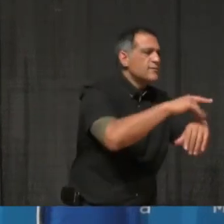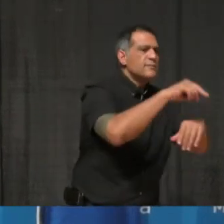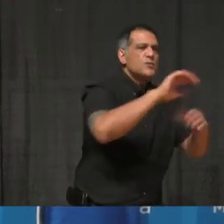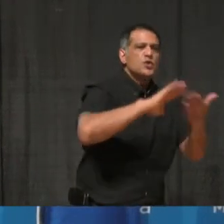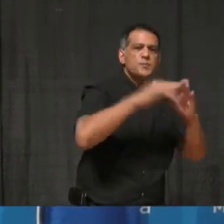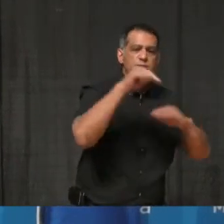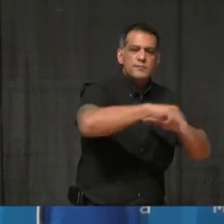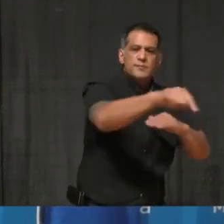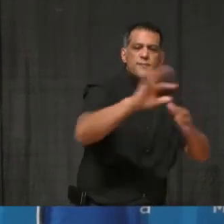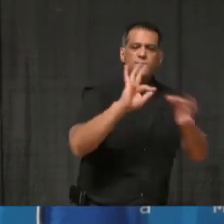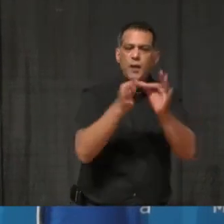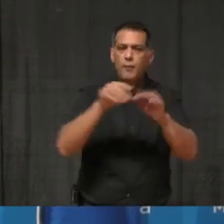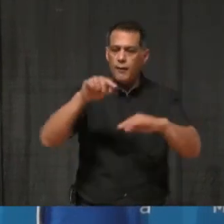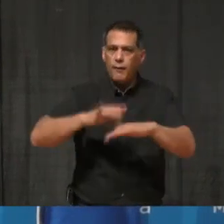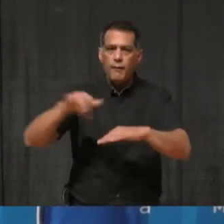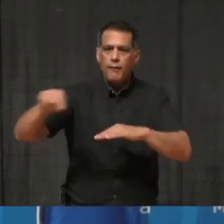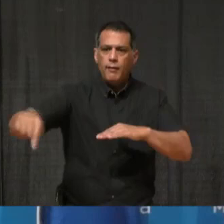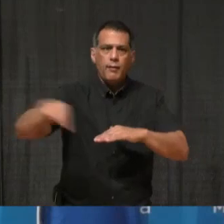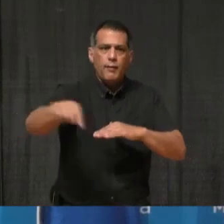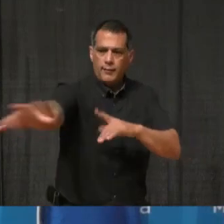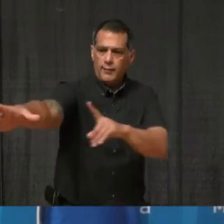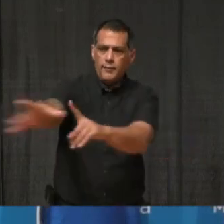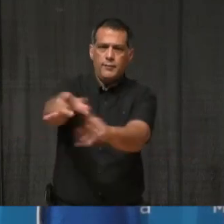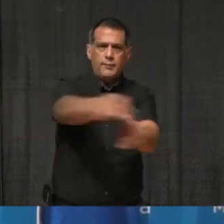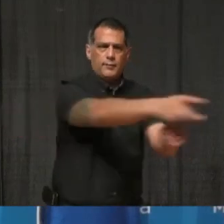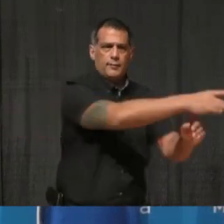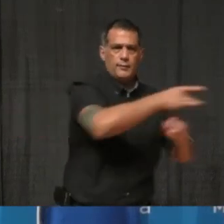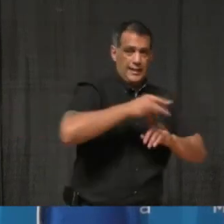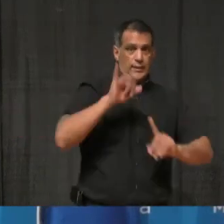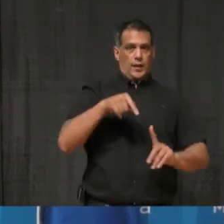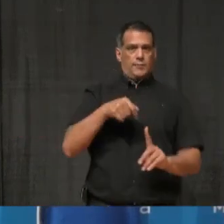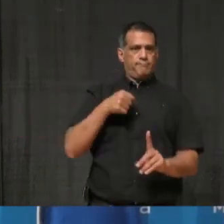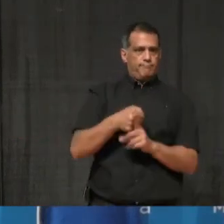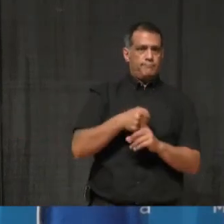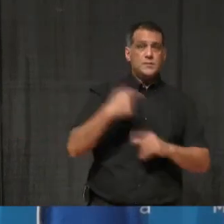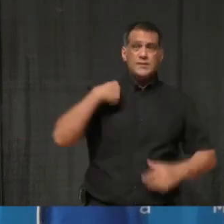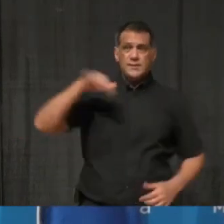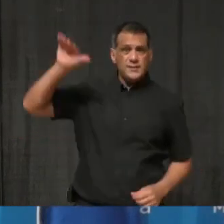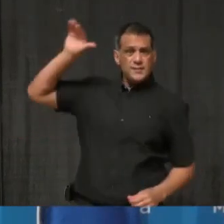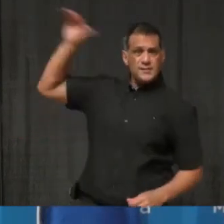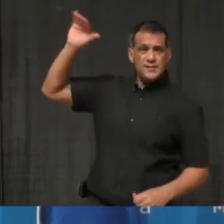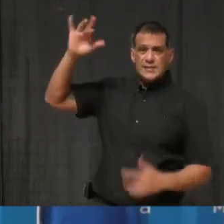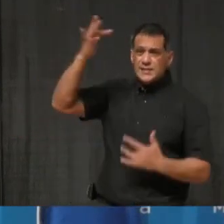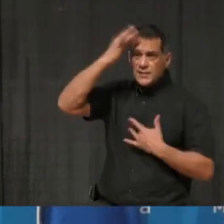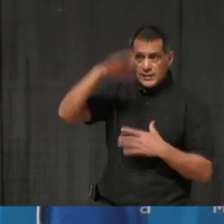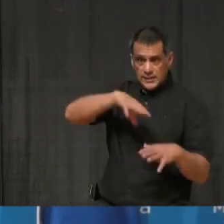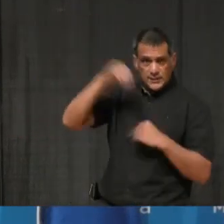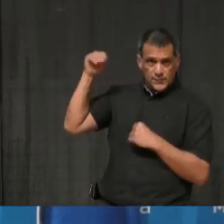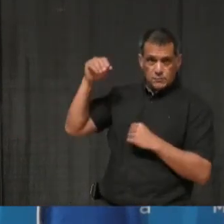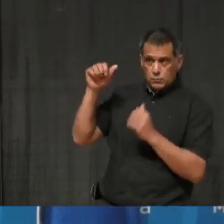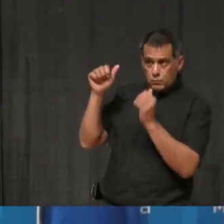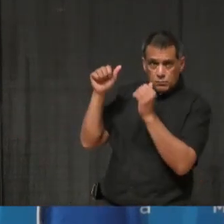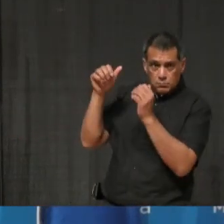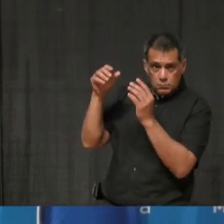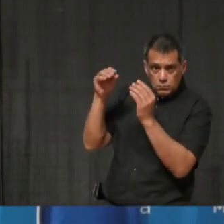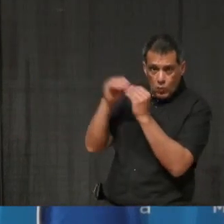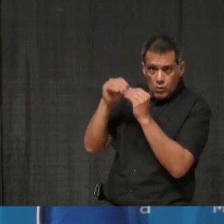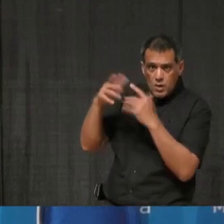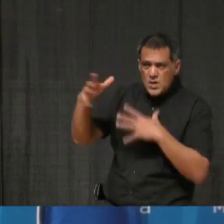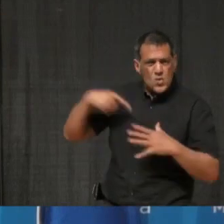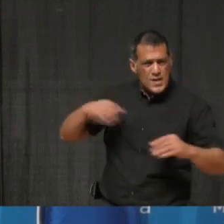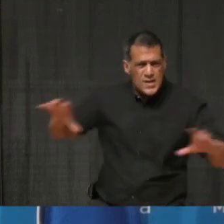The call for mandated paid sick leave is gaining more and more steam, with labour advocates,